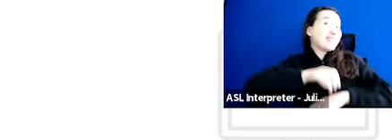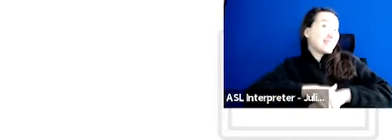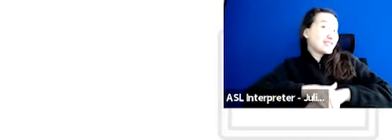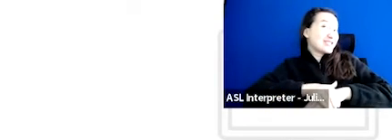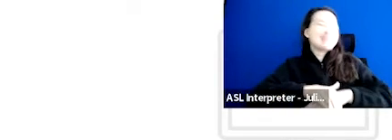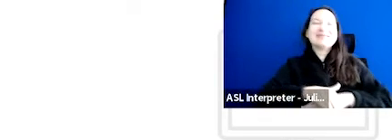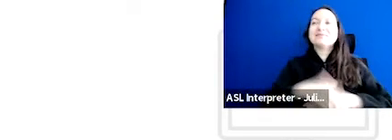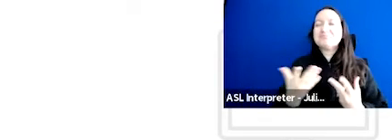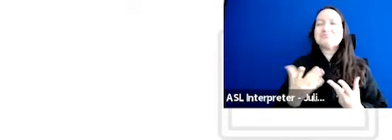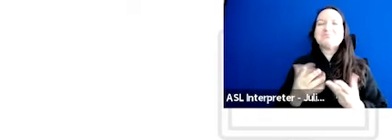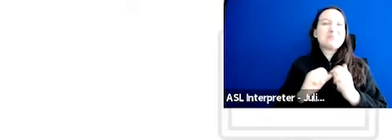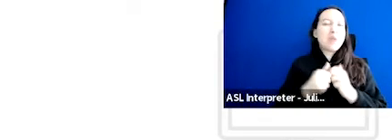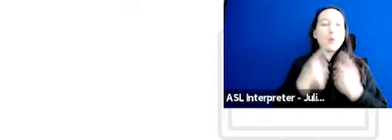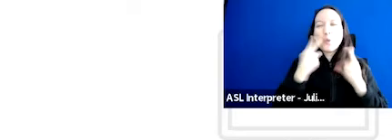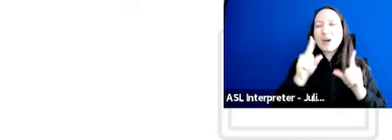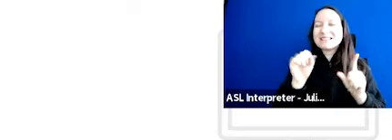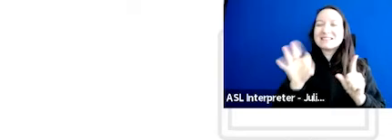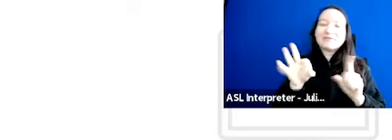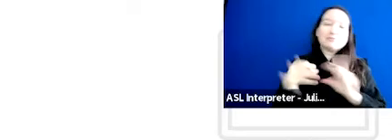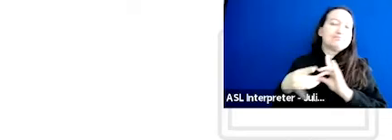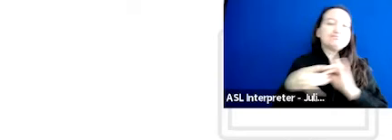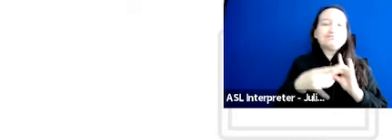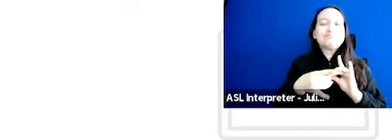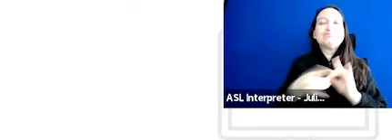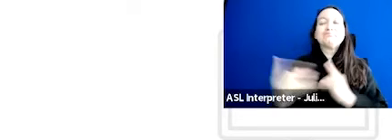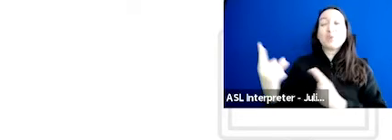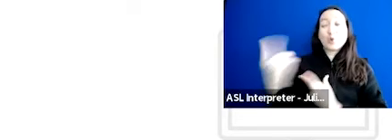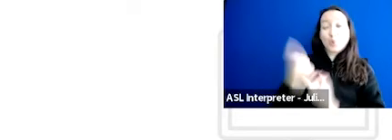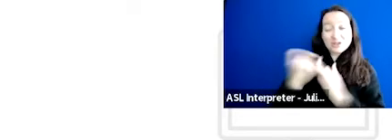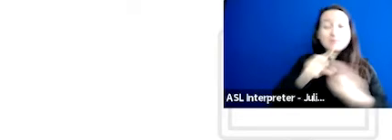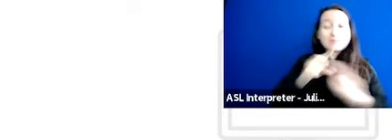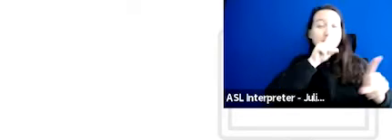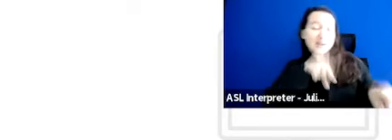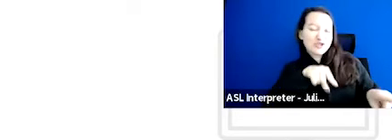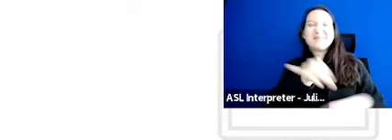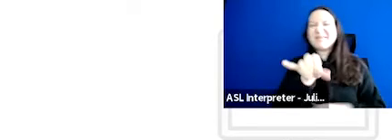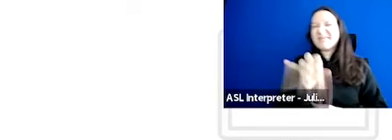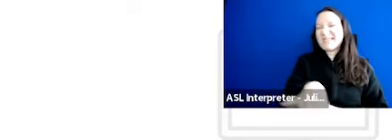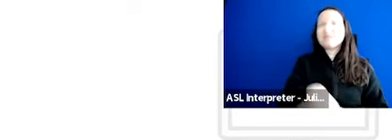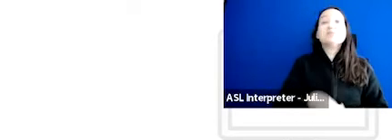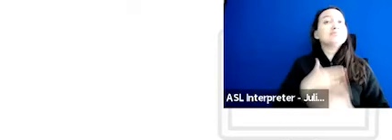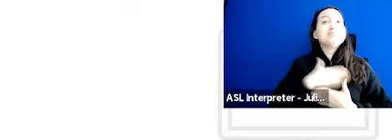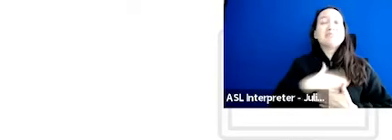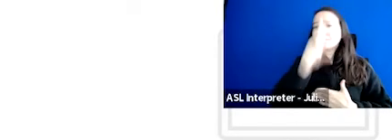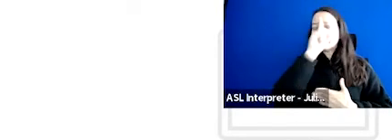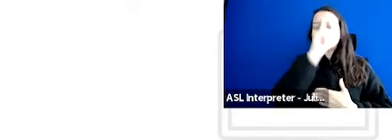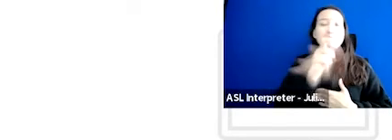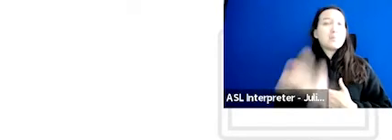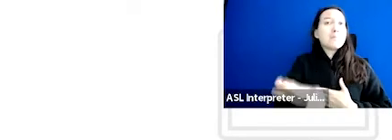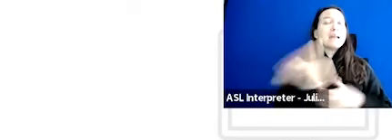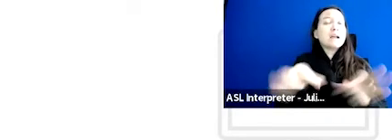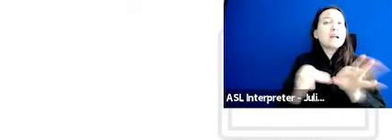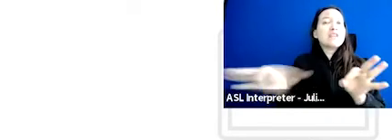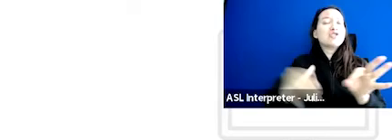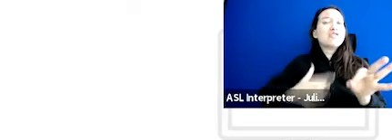There's just it's how it works when it comes to how our questions are going to come out and all that kind of stuff. So please just pick whatever language you are most